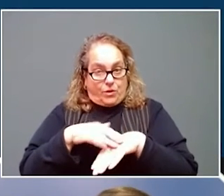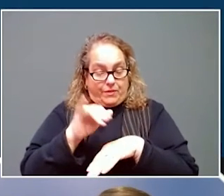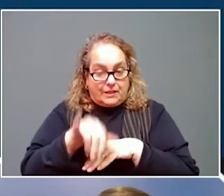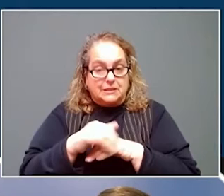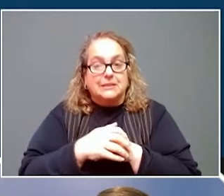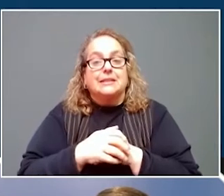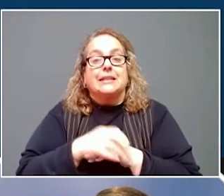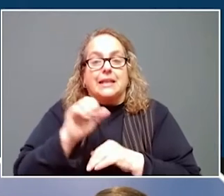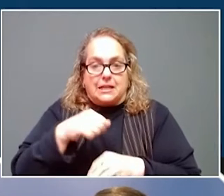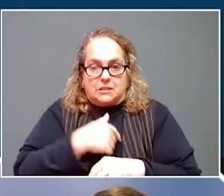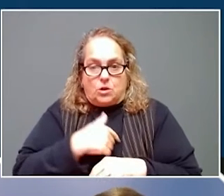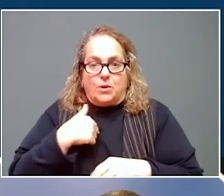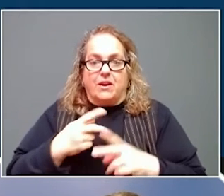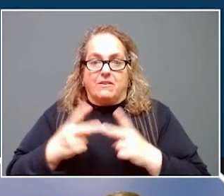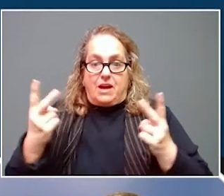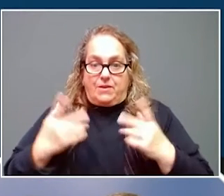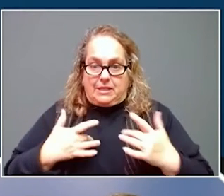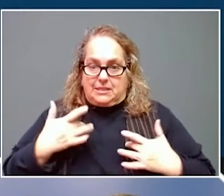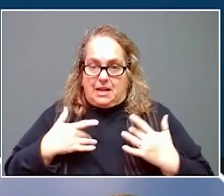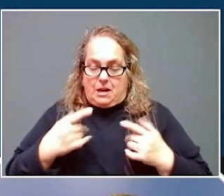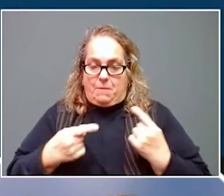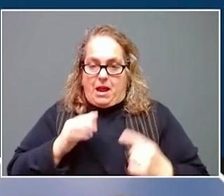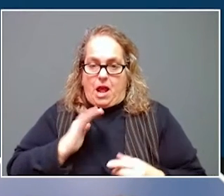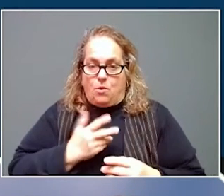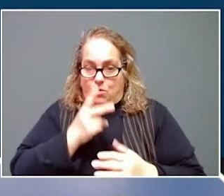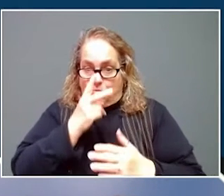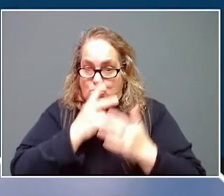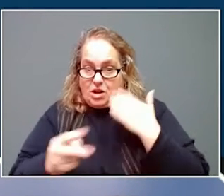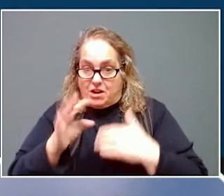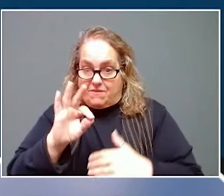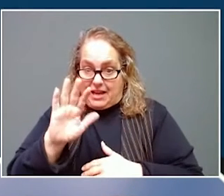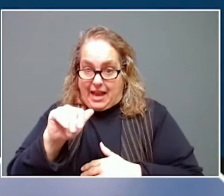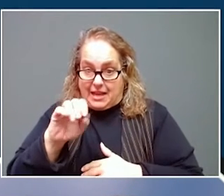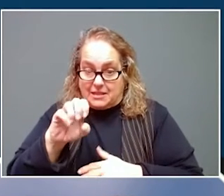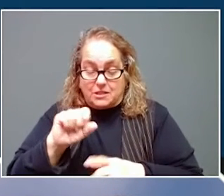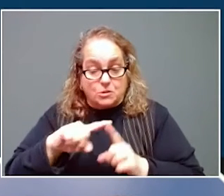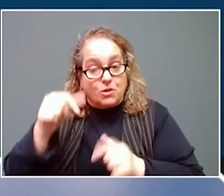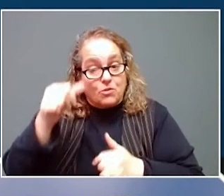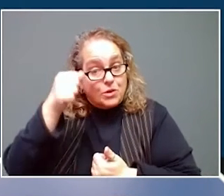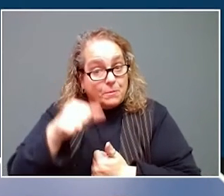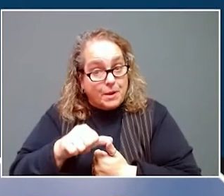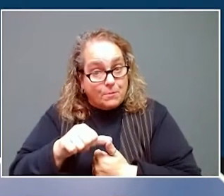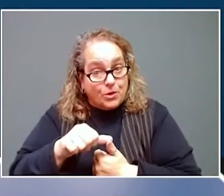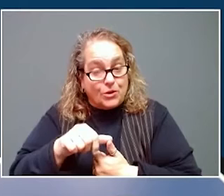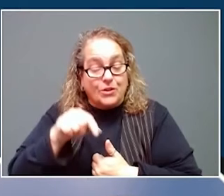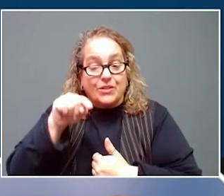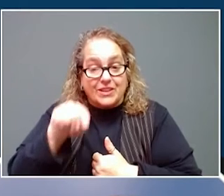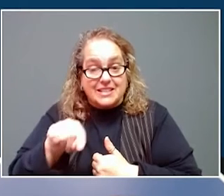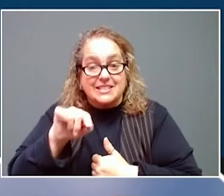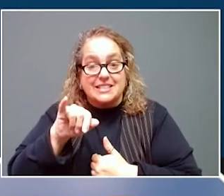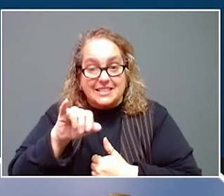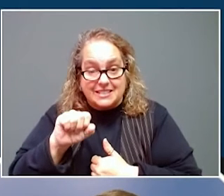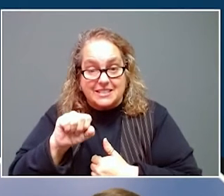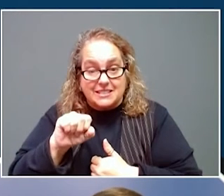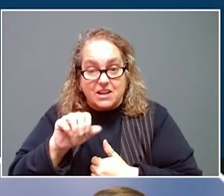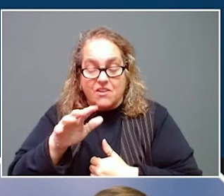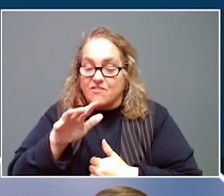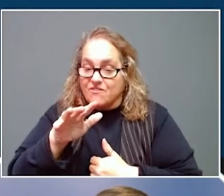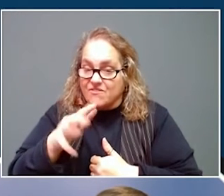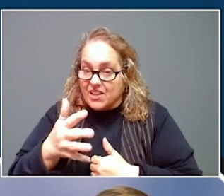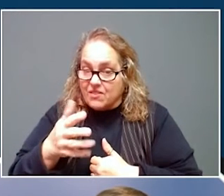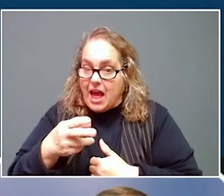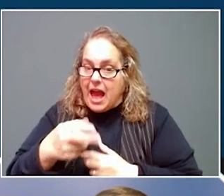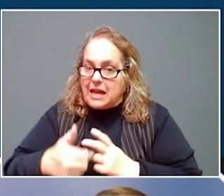we are really excited about the trajectory of cases, but remember, this is the fifth highest